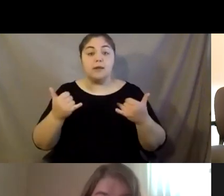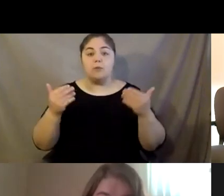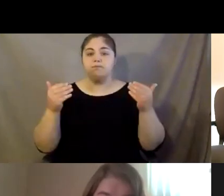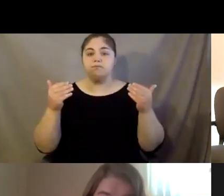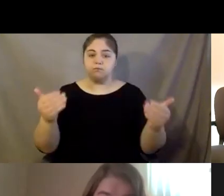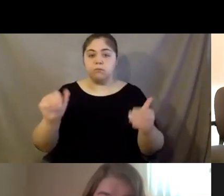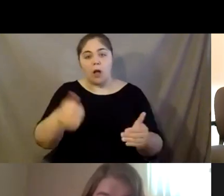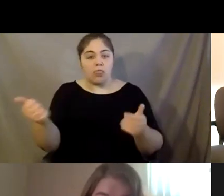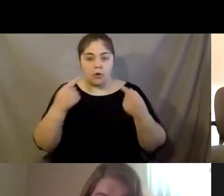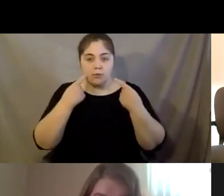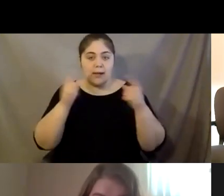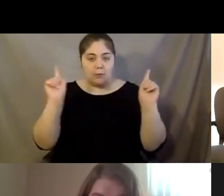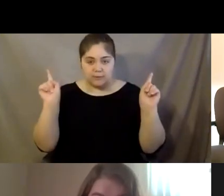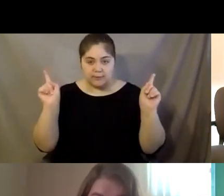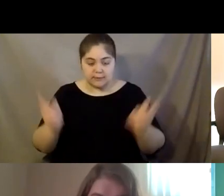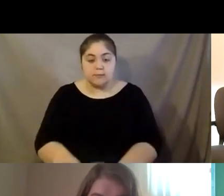announcements.